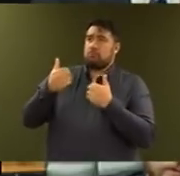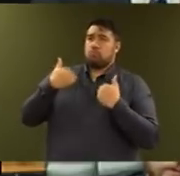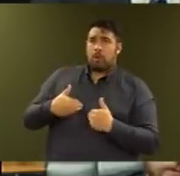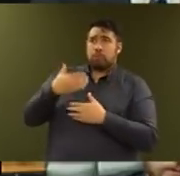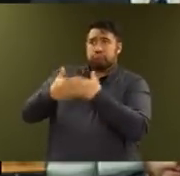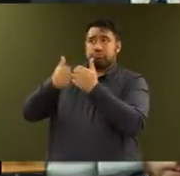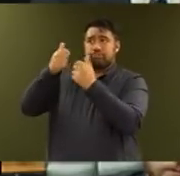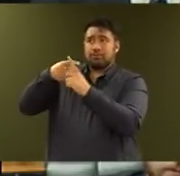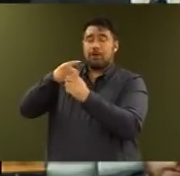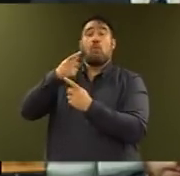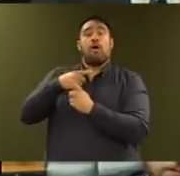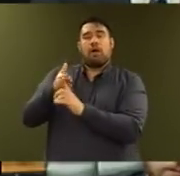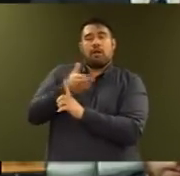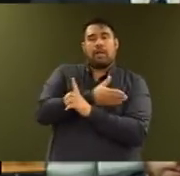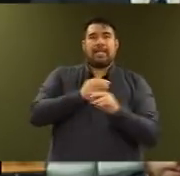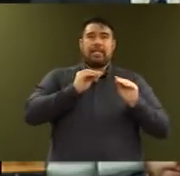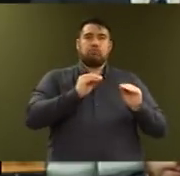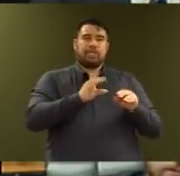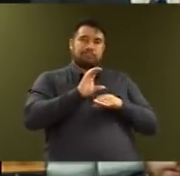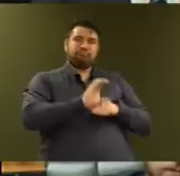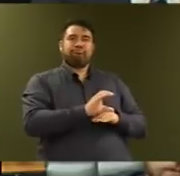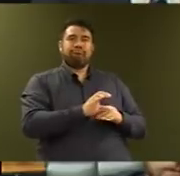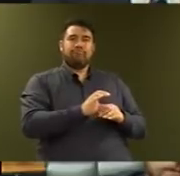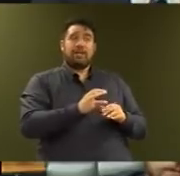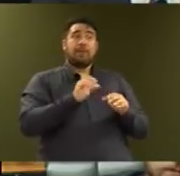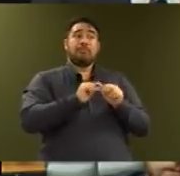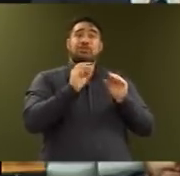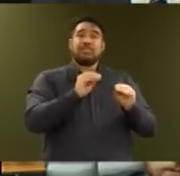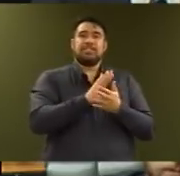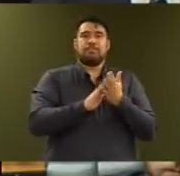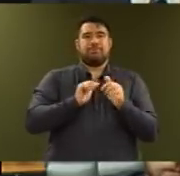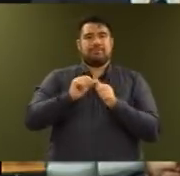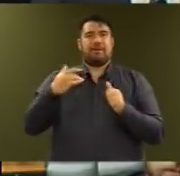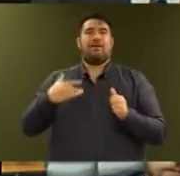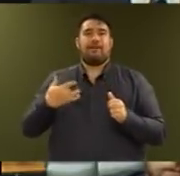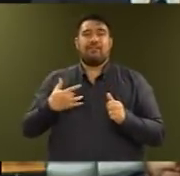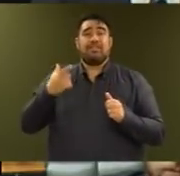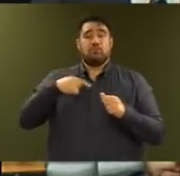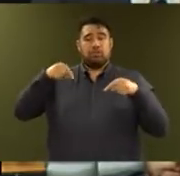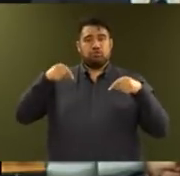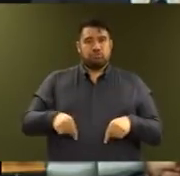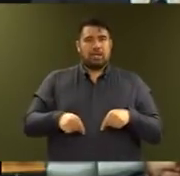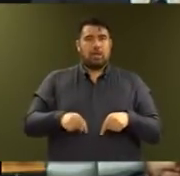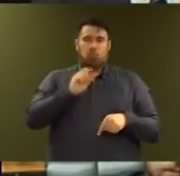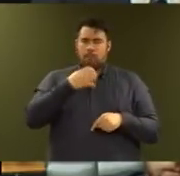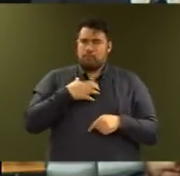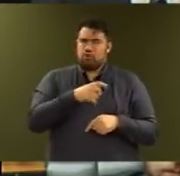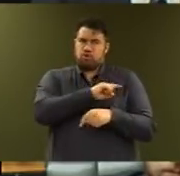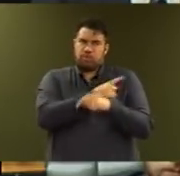Better education leads to better lives. Today, we begin those investments with new energy.